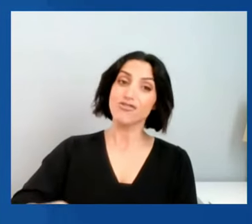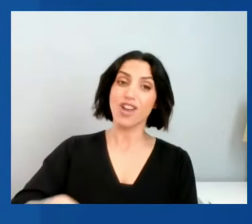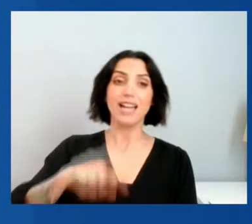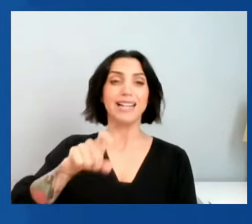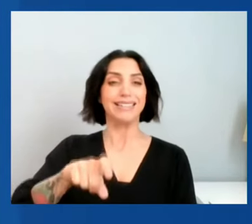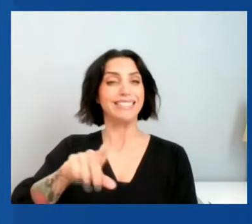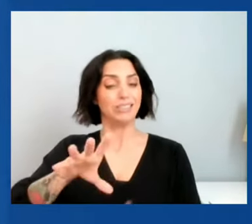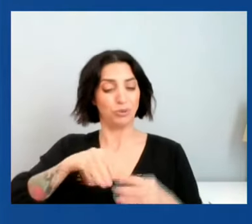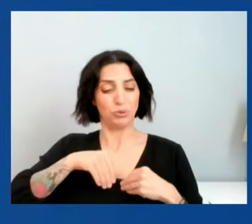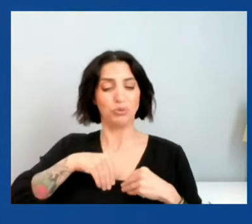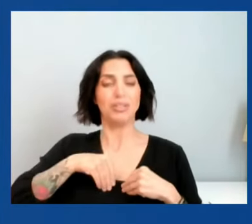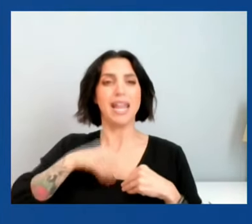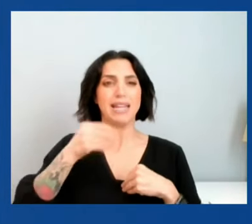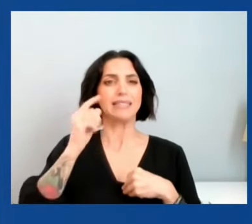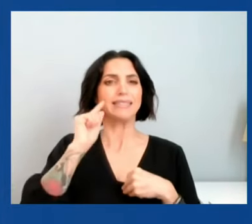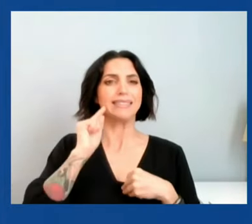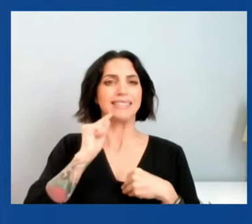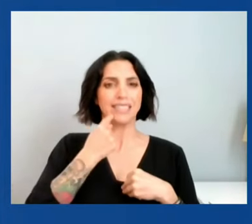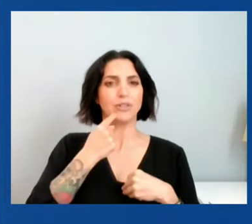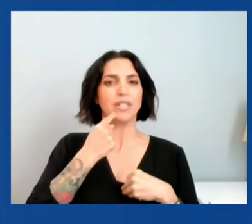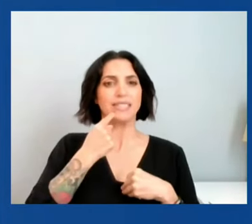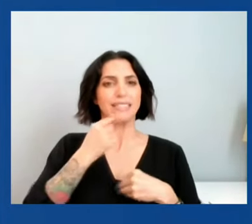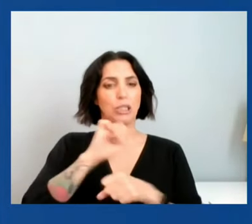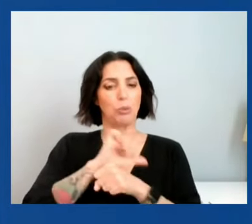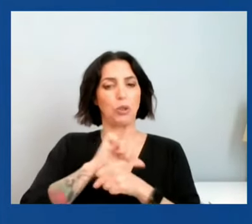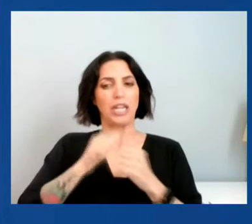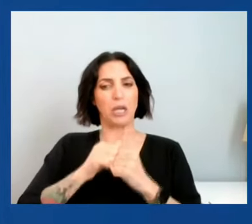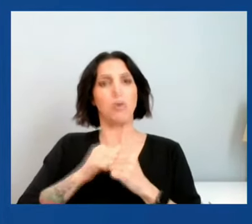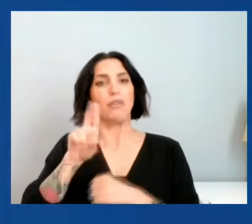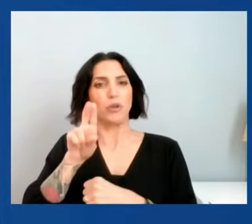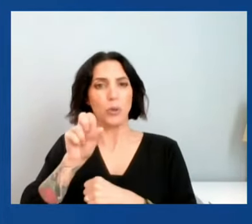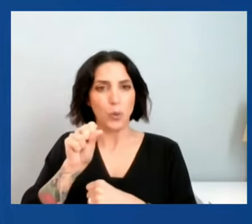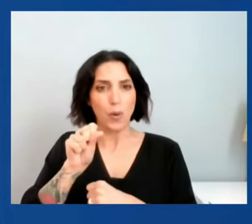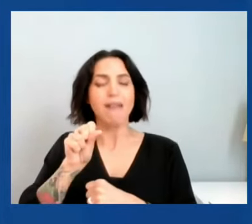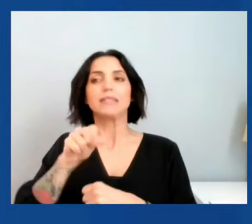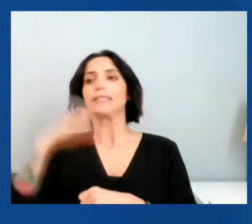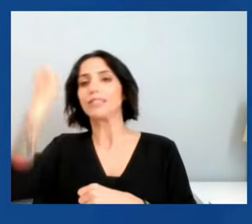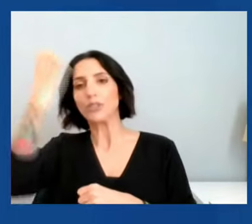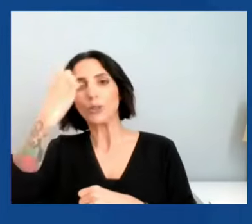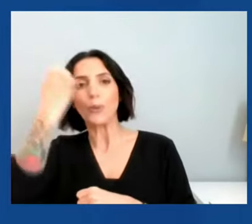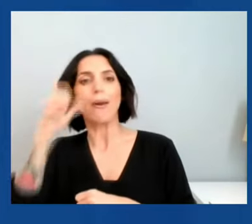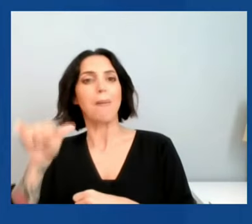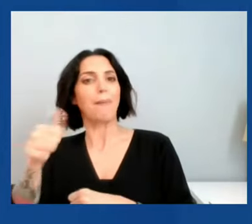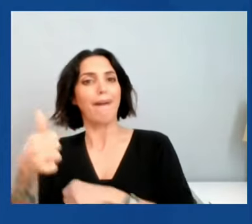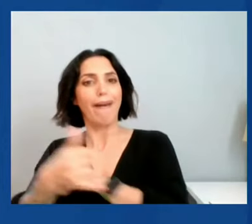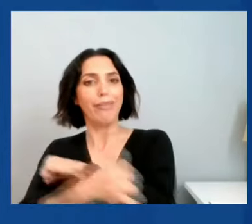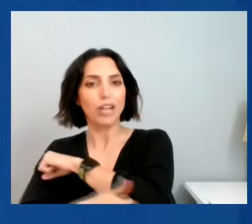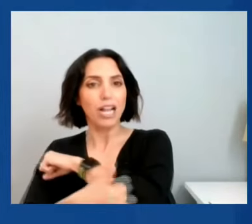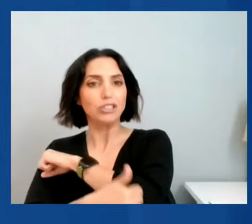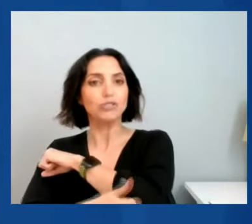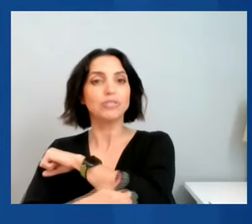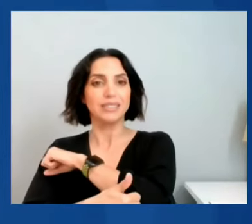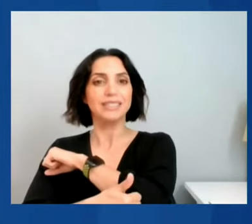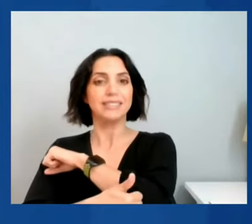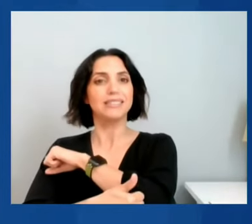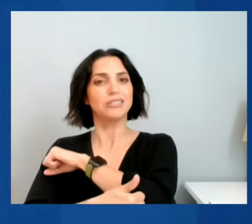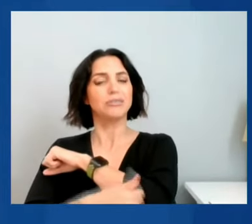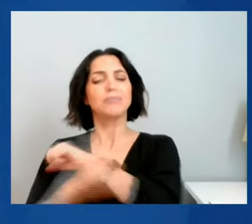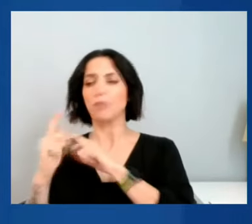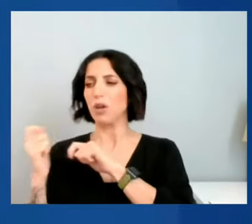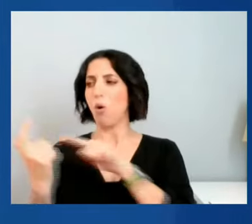with us. And it's not just the United States. Europe and other countries share concerns about